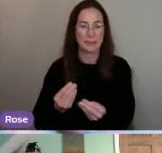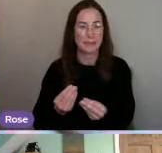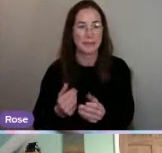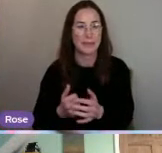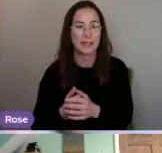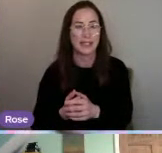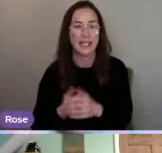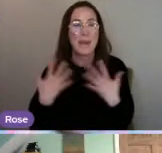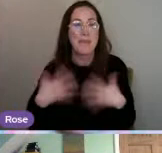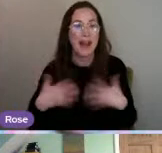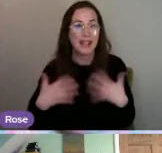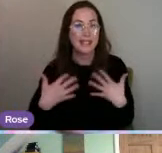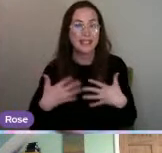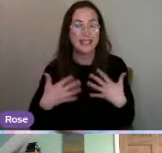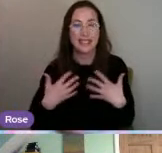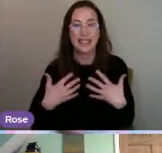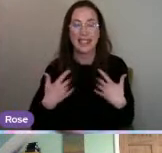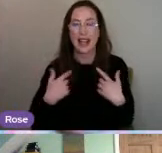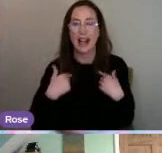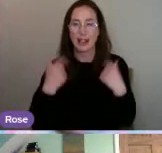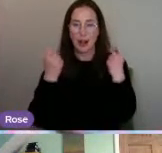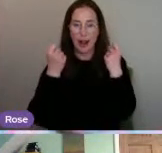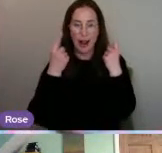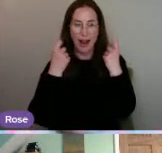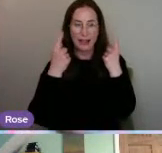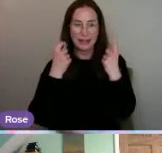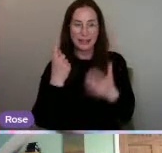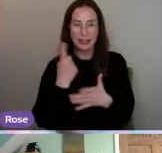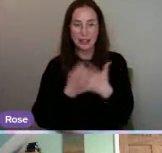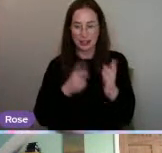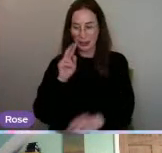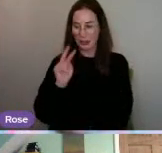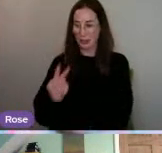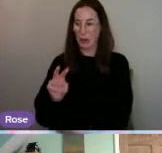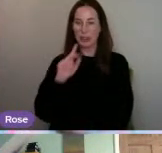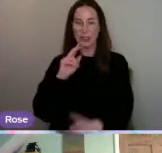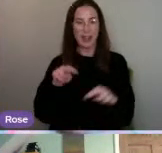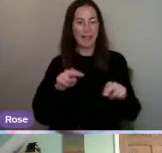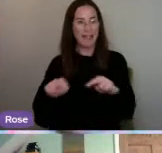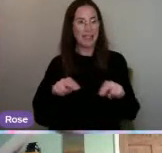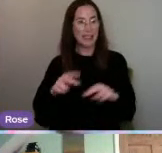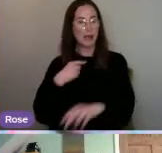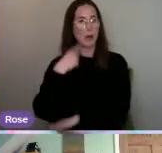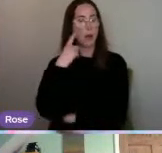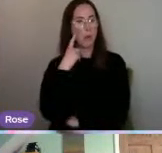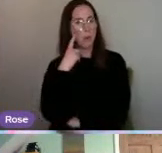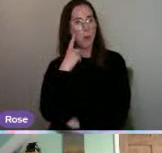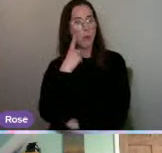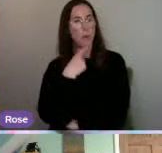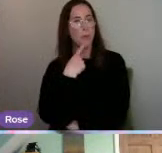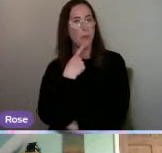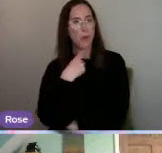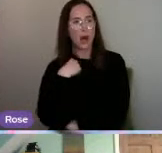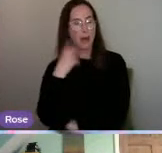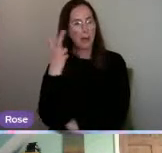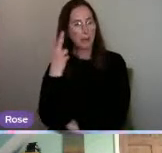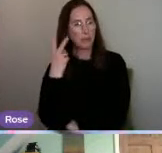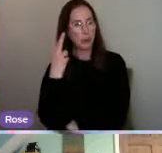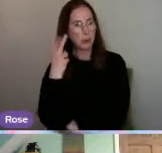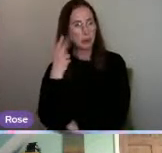Actually, amazingly, I got ideas even whilst I was just watching the video. I thought, oh, because I've been processing,